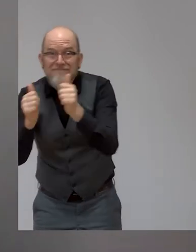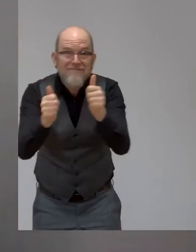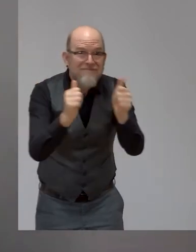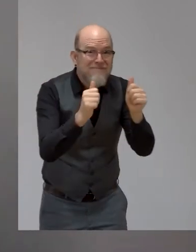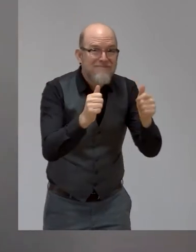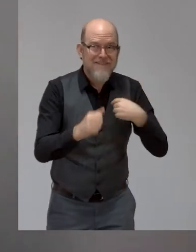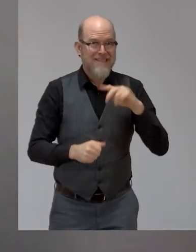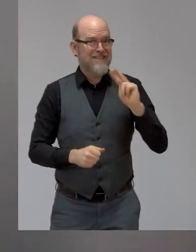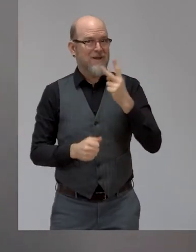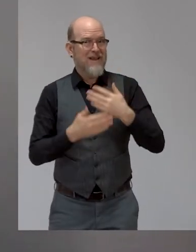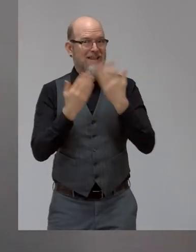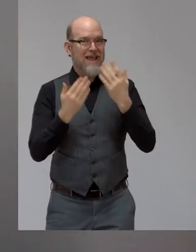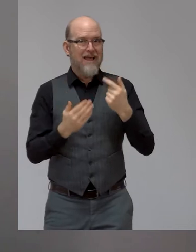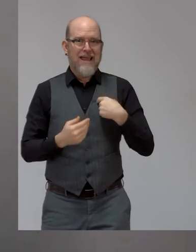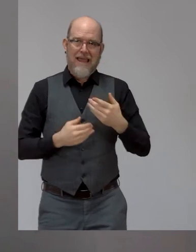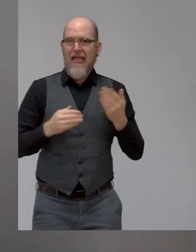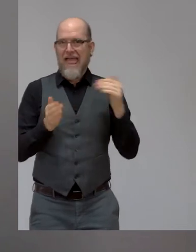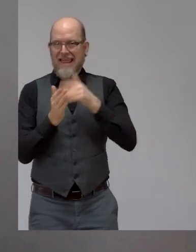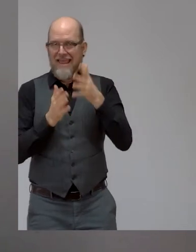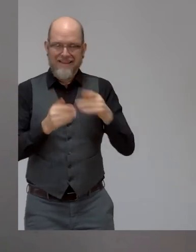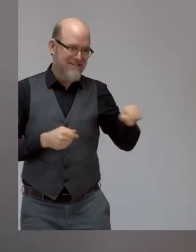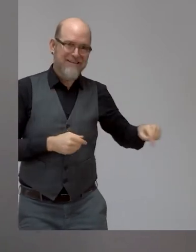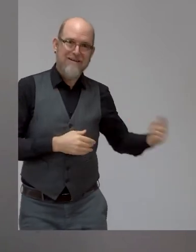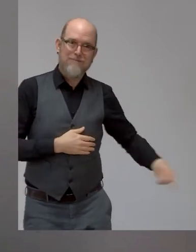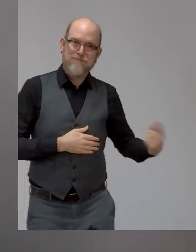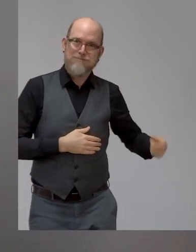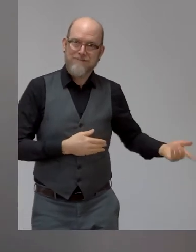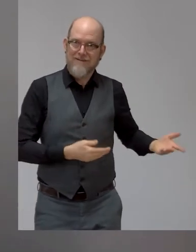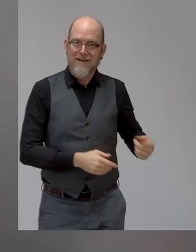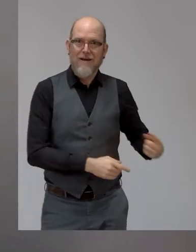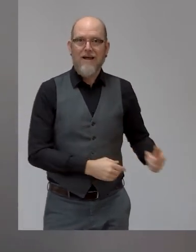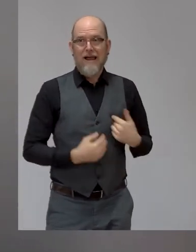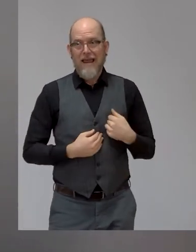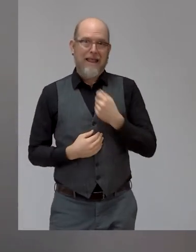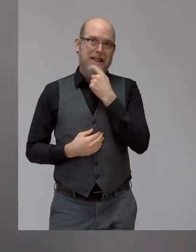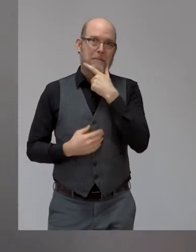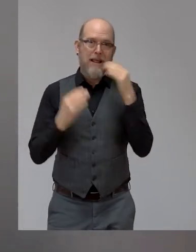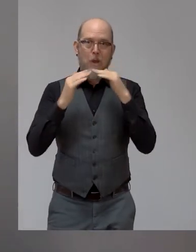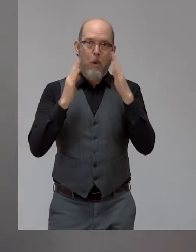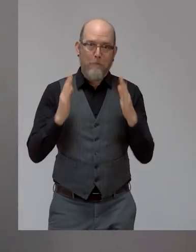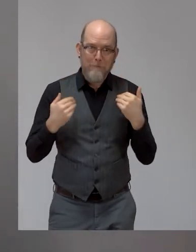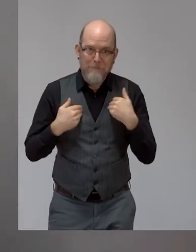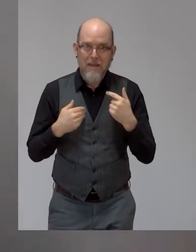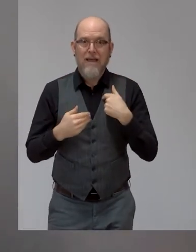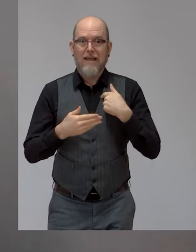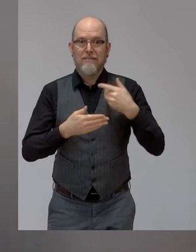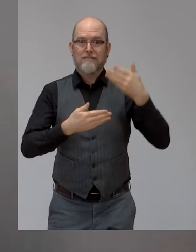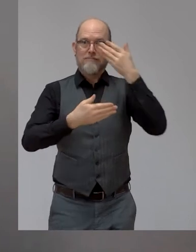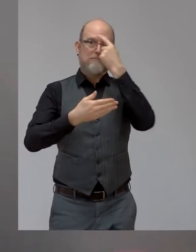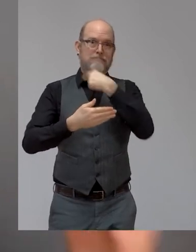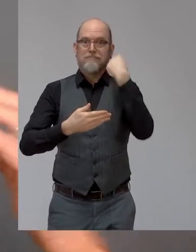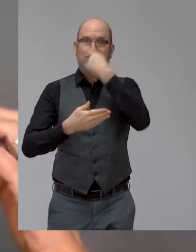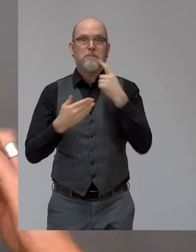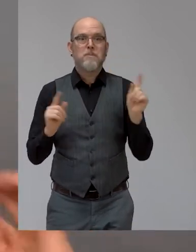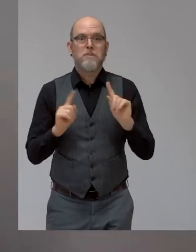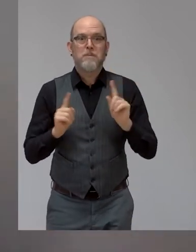washing machine in Dublin. For those of you who have vision impairment, let me explain. I have a very pale background. I'm wearing an electric green top. I've blonde